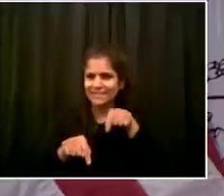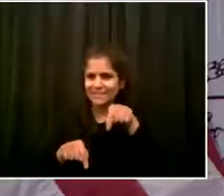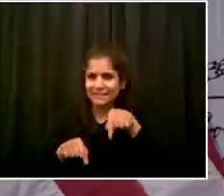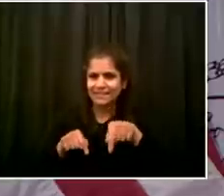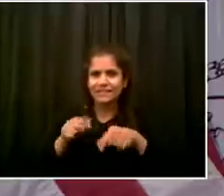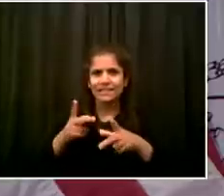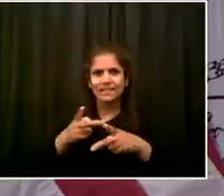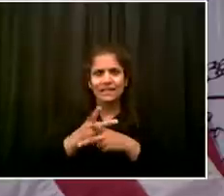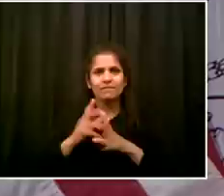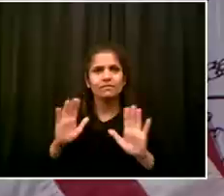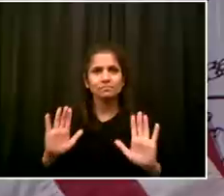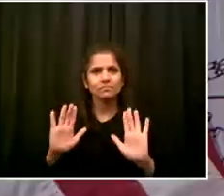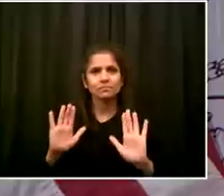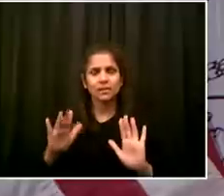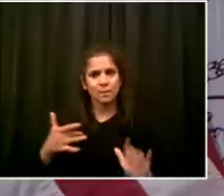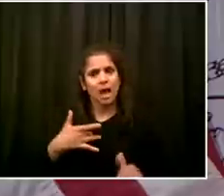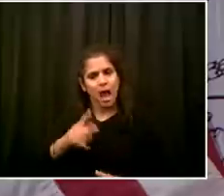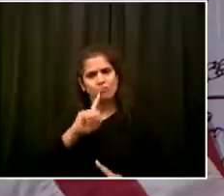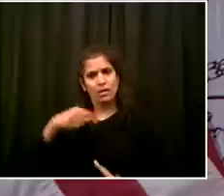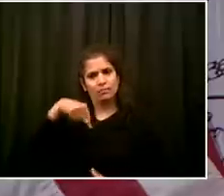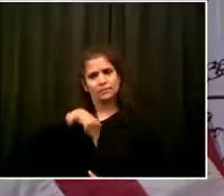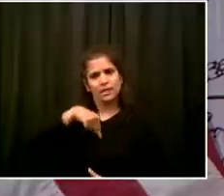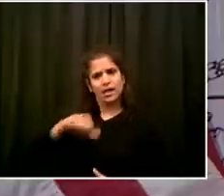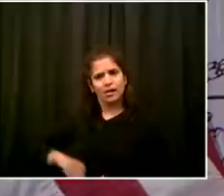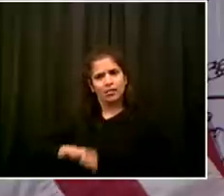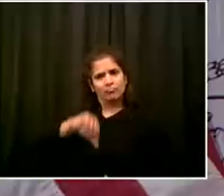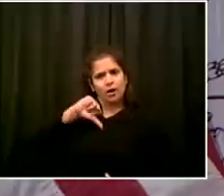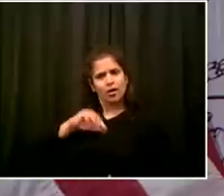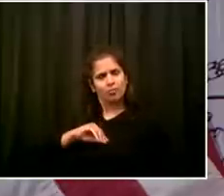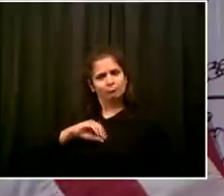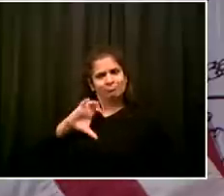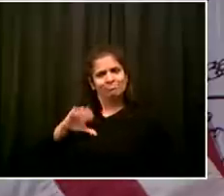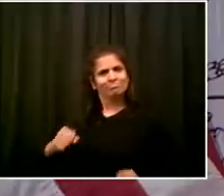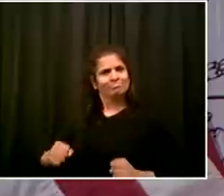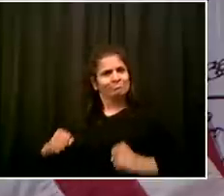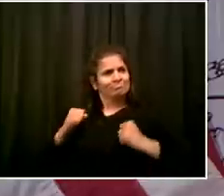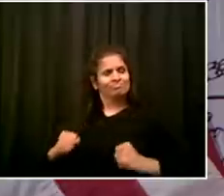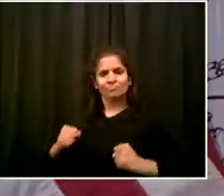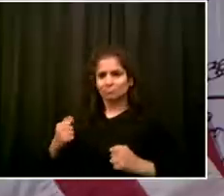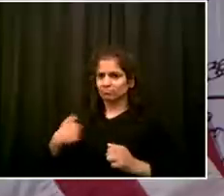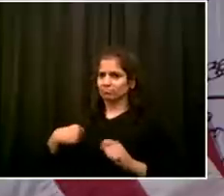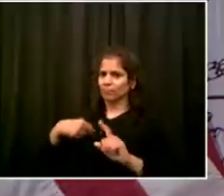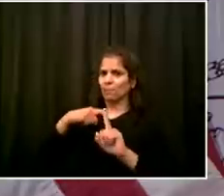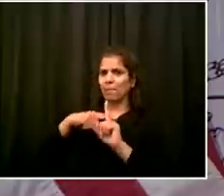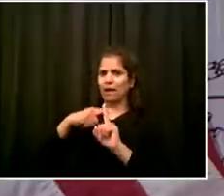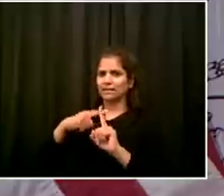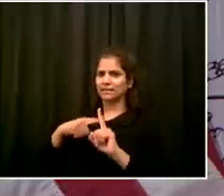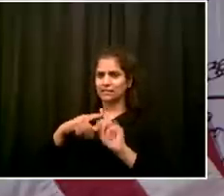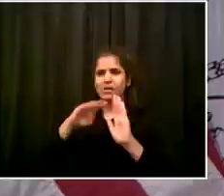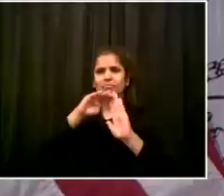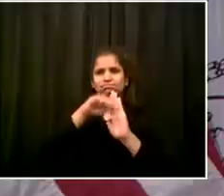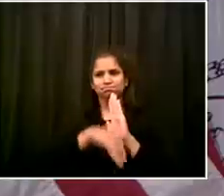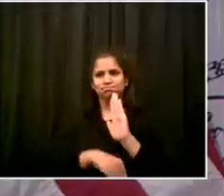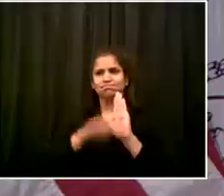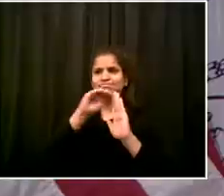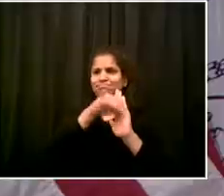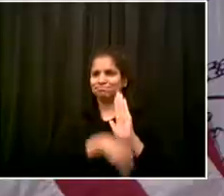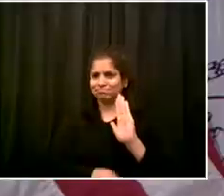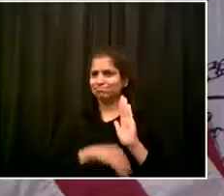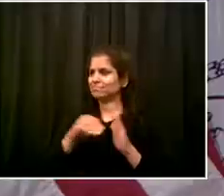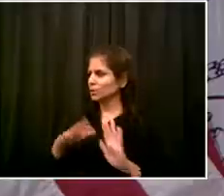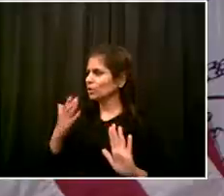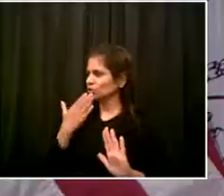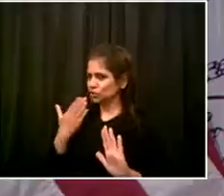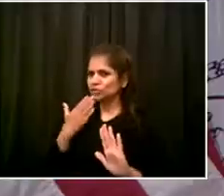participating, and that's why we see this amazing improvement. But we're going to take each step